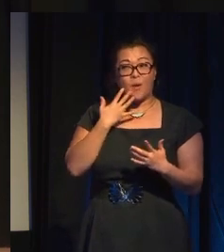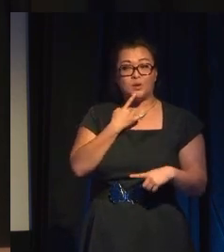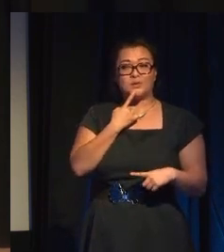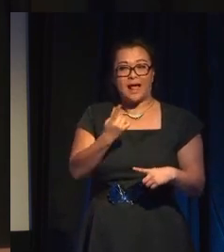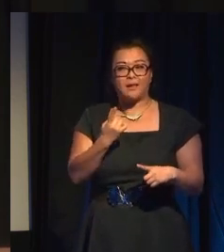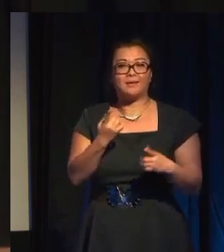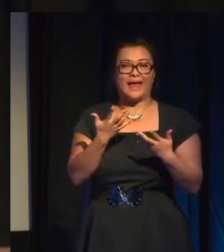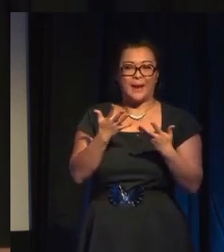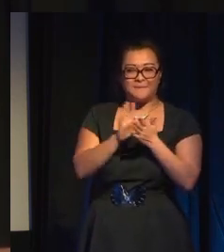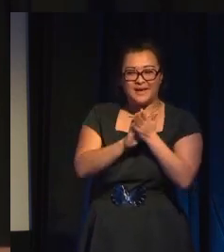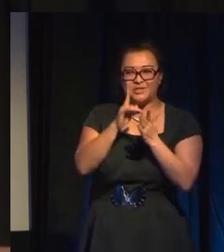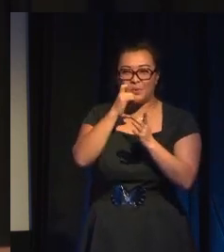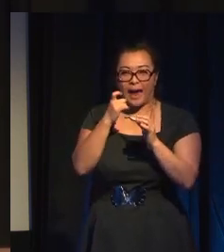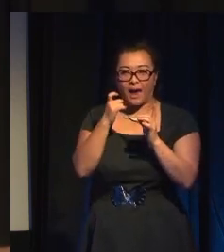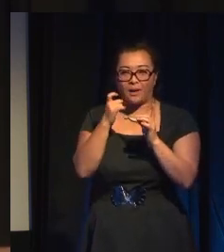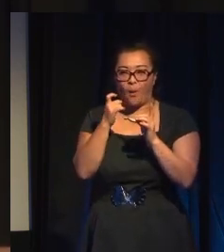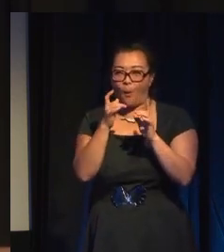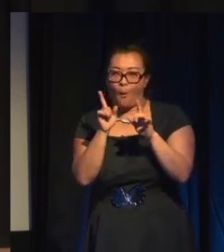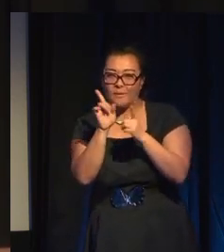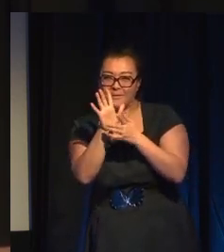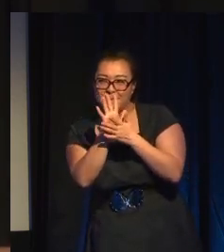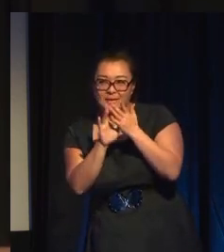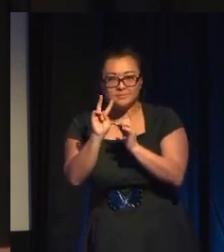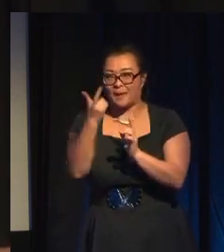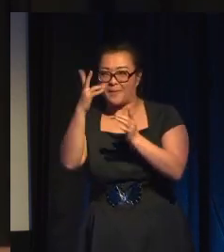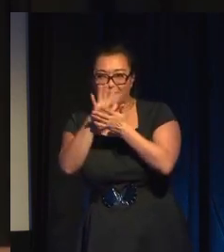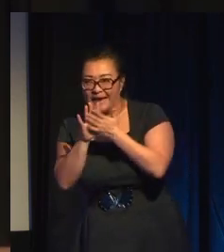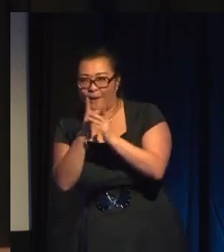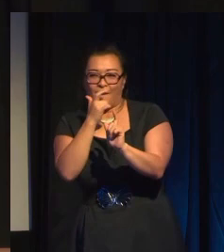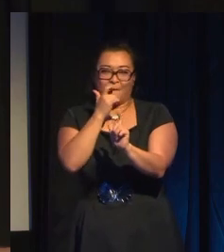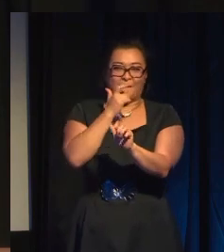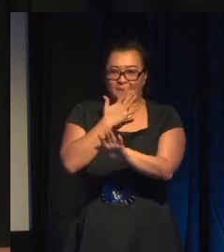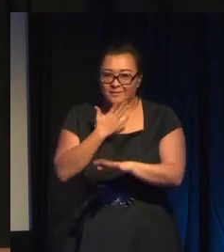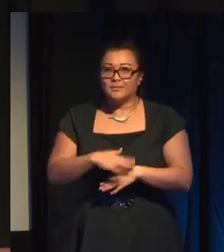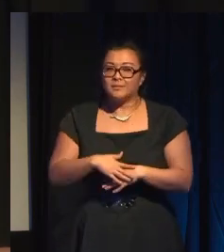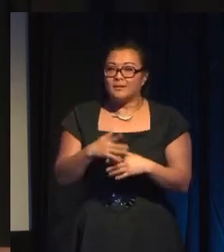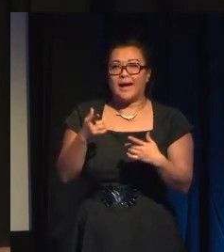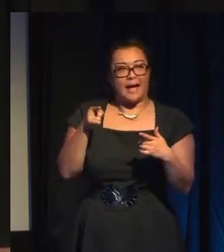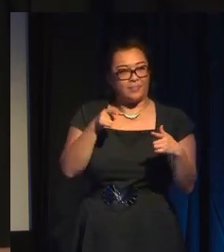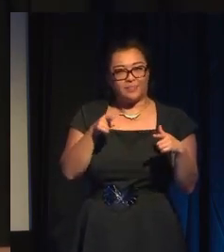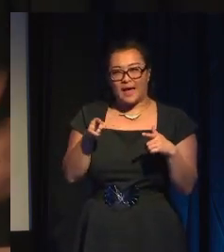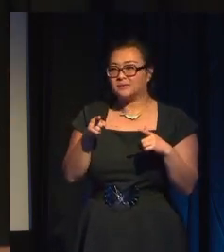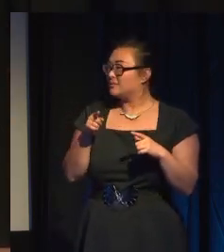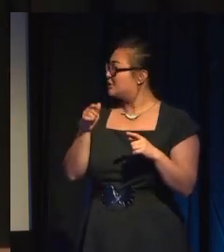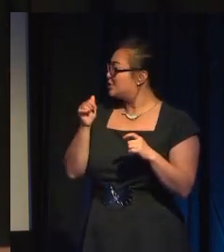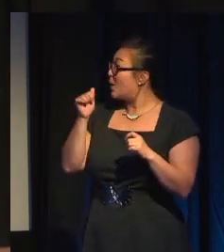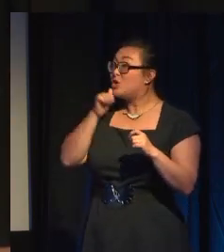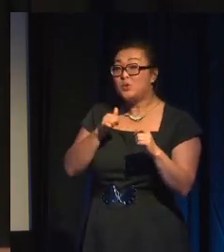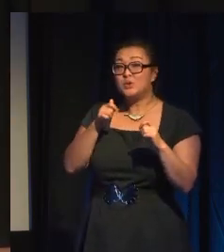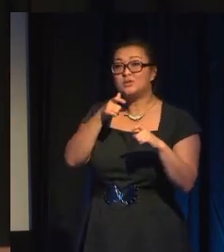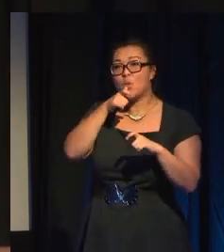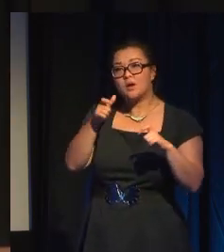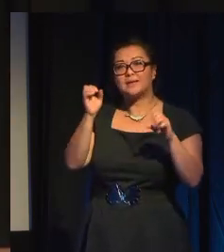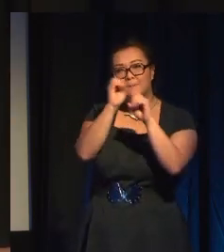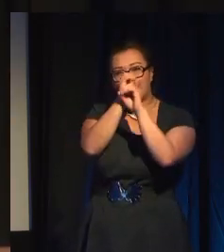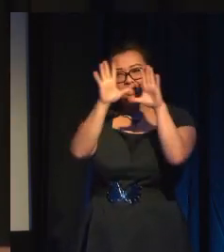and all these kind of... You leave an imaginative space. And I'm just using that term imaginative space because it sort of, like, adds prestige to